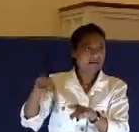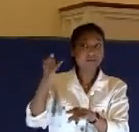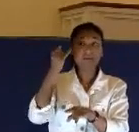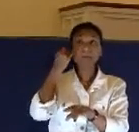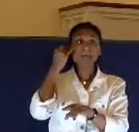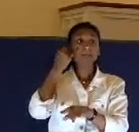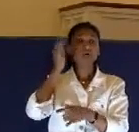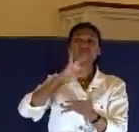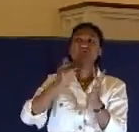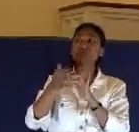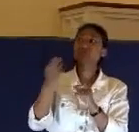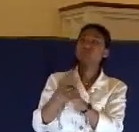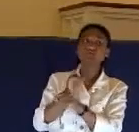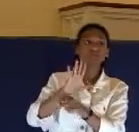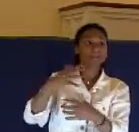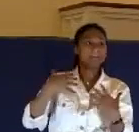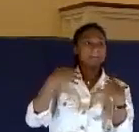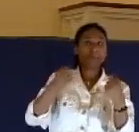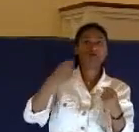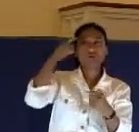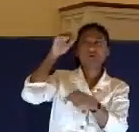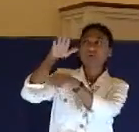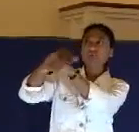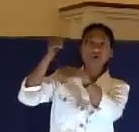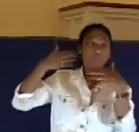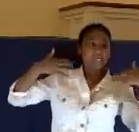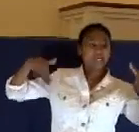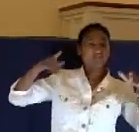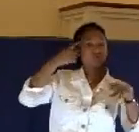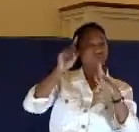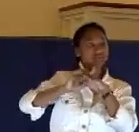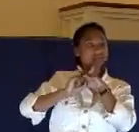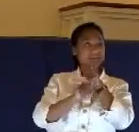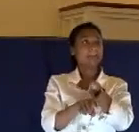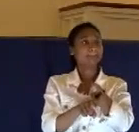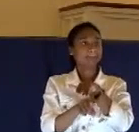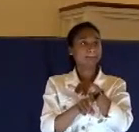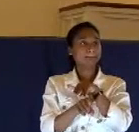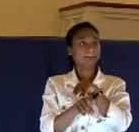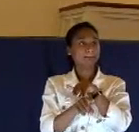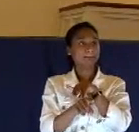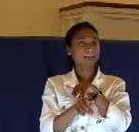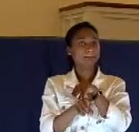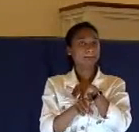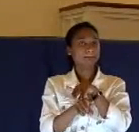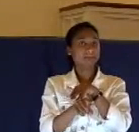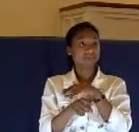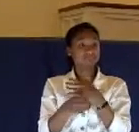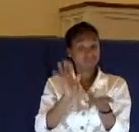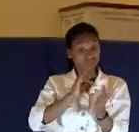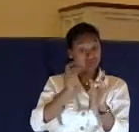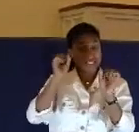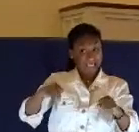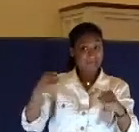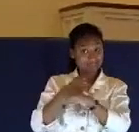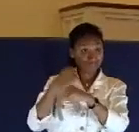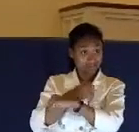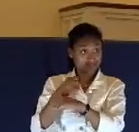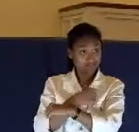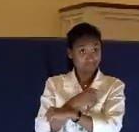powers to escape this injustice, these Roman soldiers? He could have fought back. What if he had?